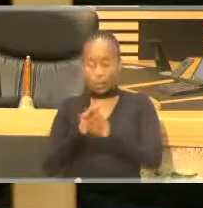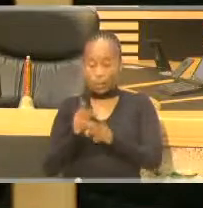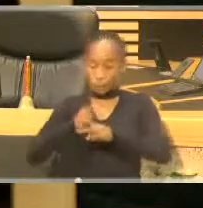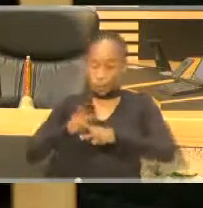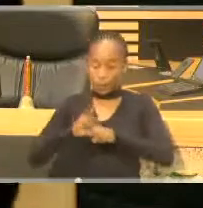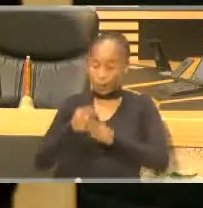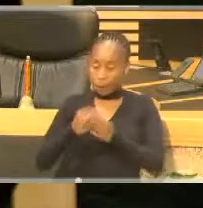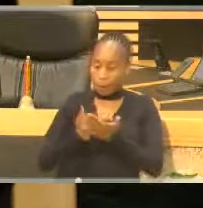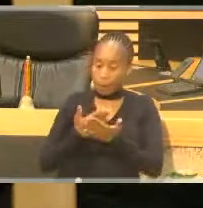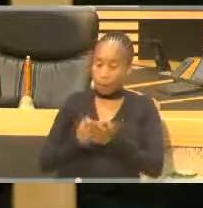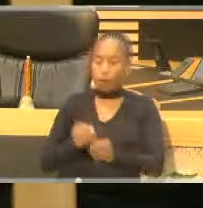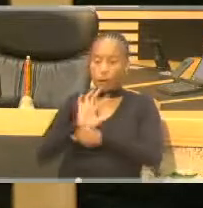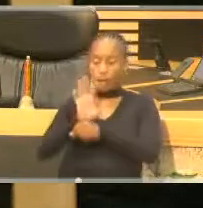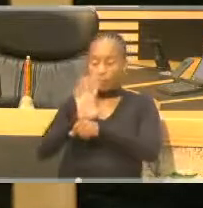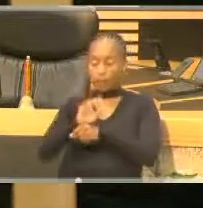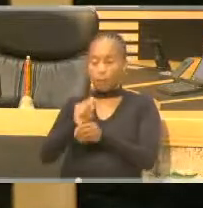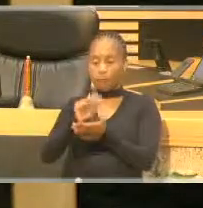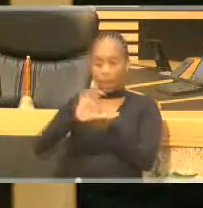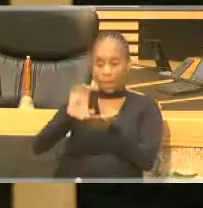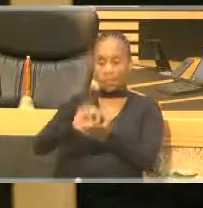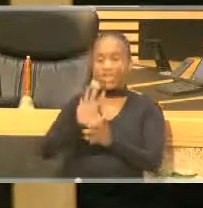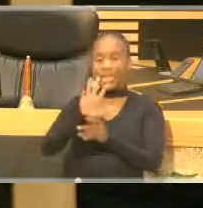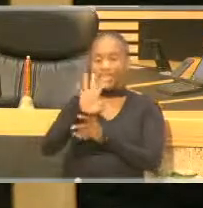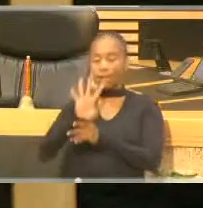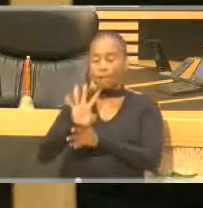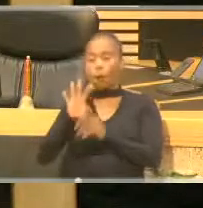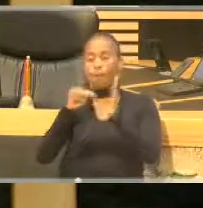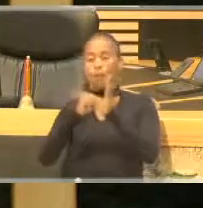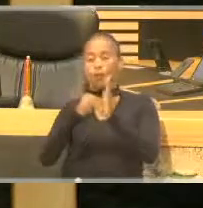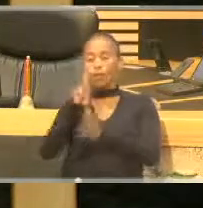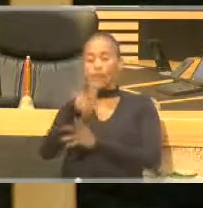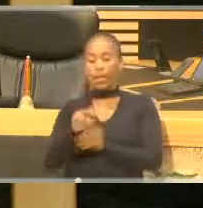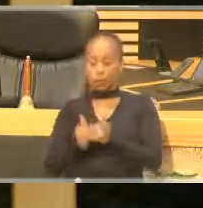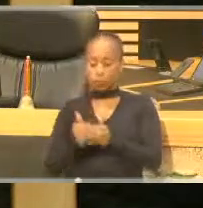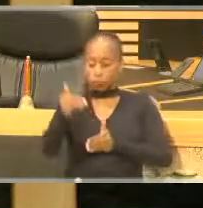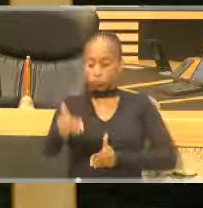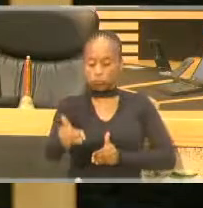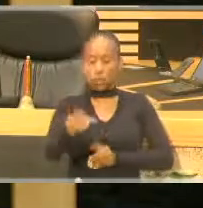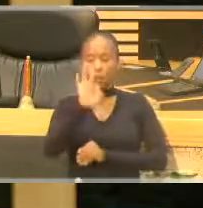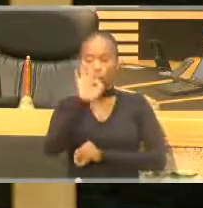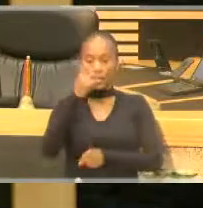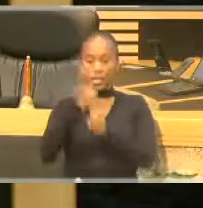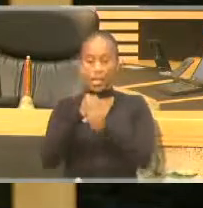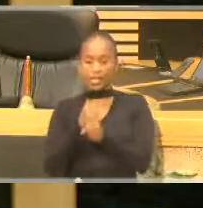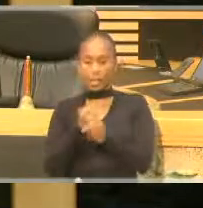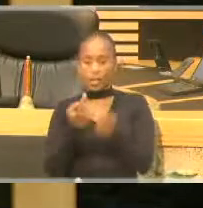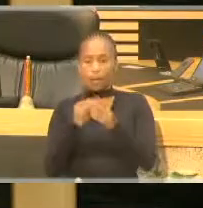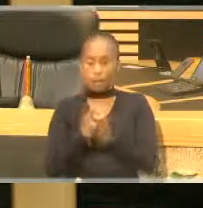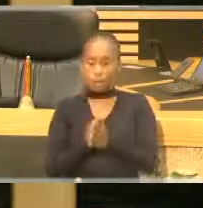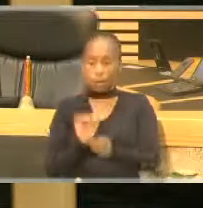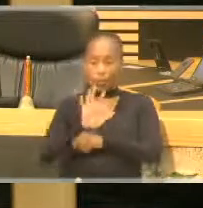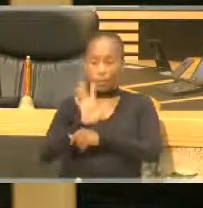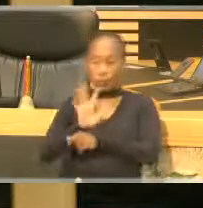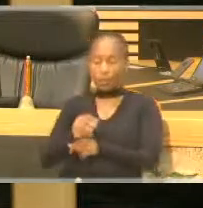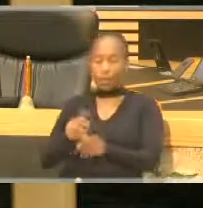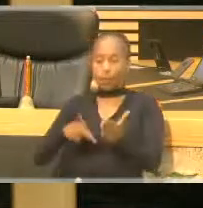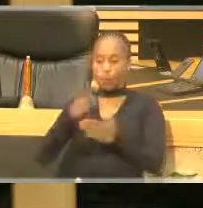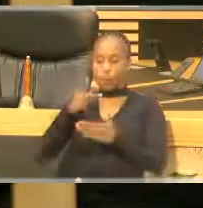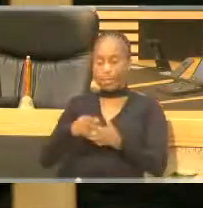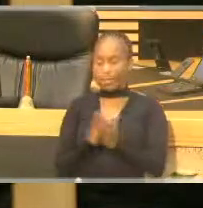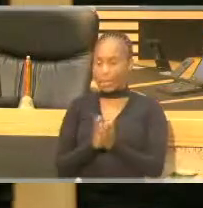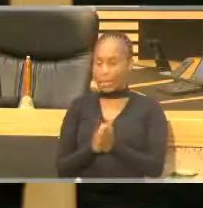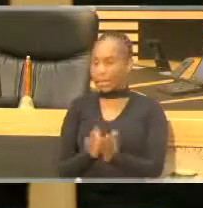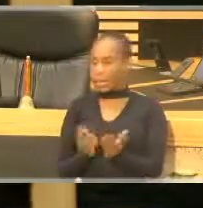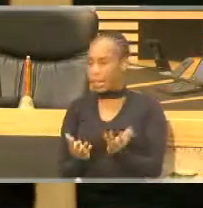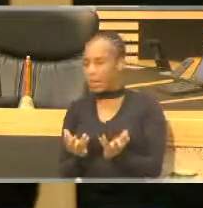of the film fund by 94 million rand over three years for 30 film projects with an anticipated